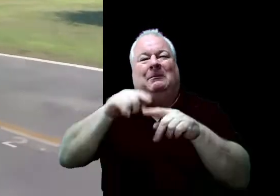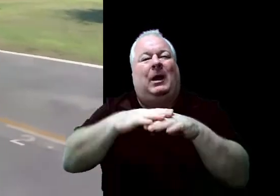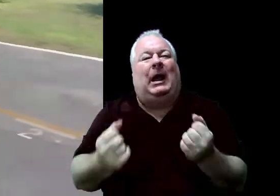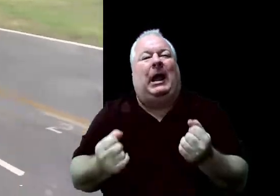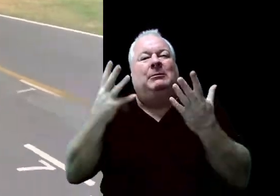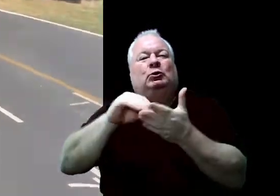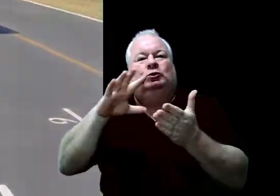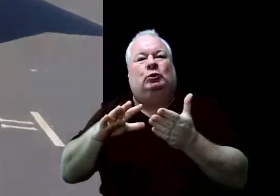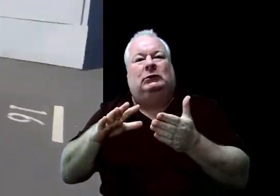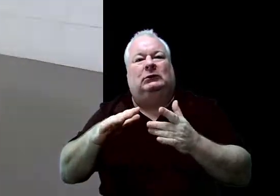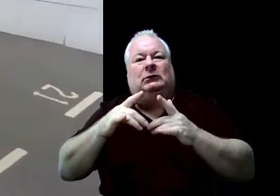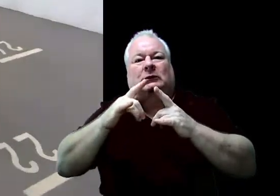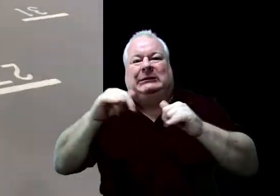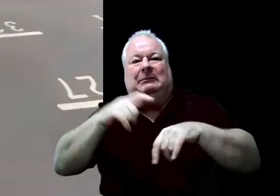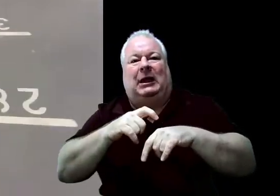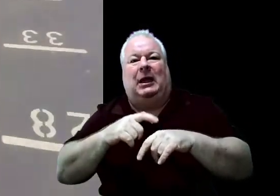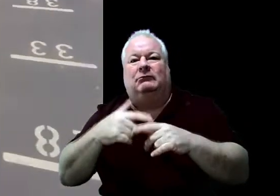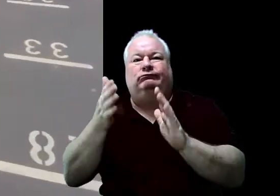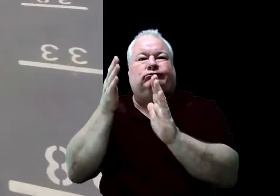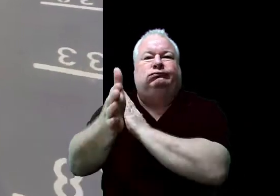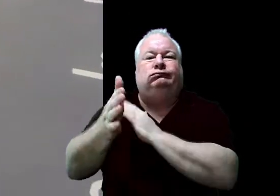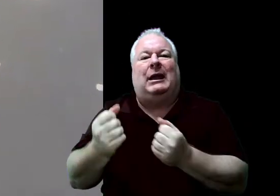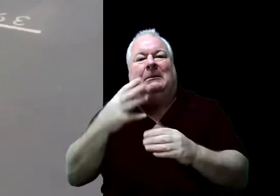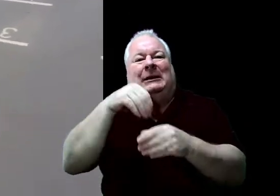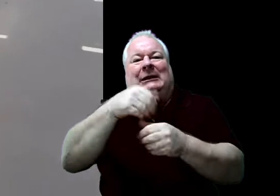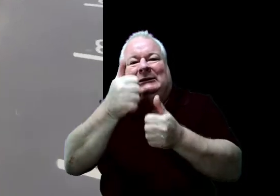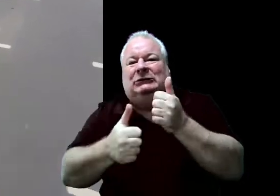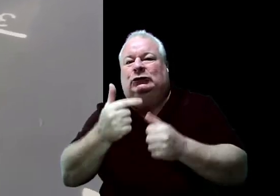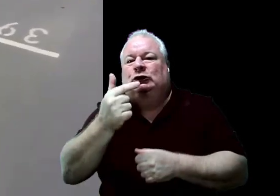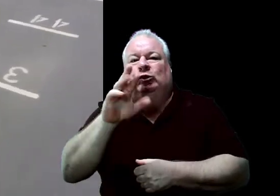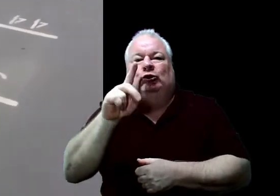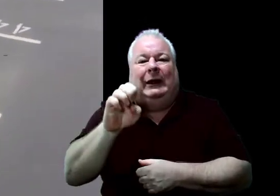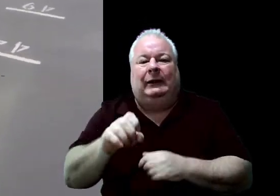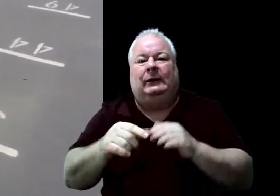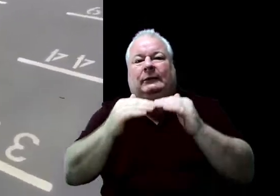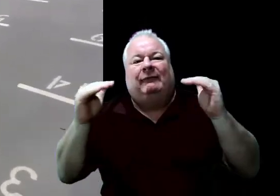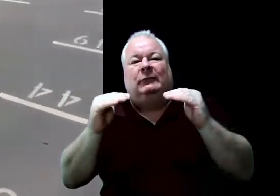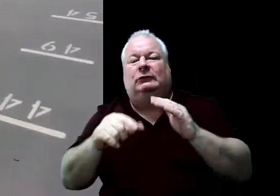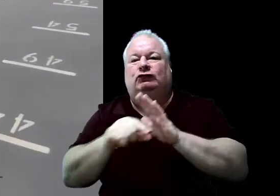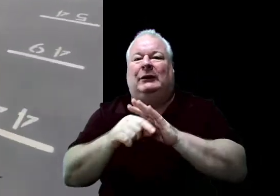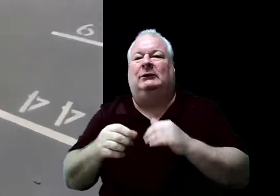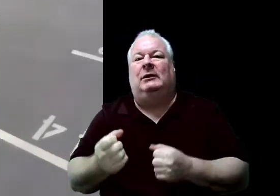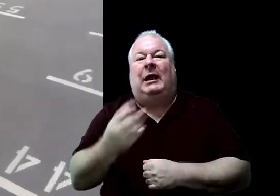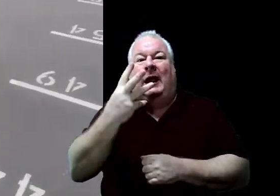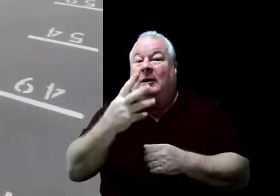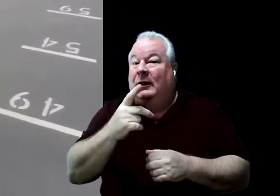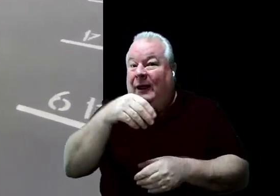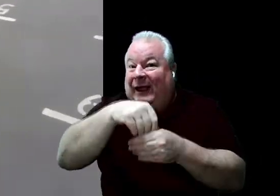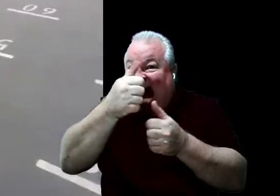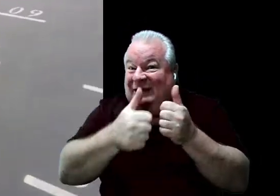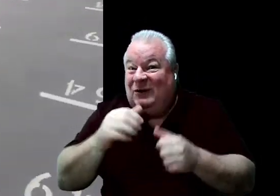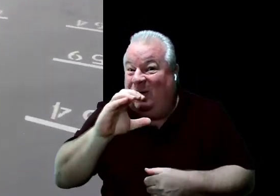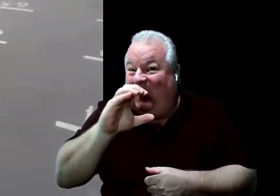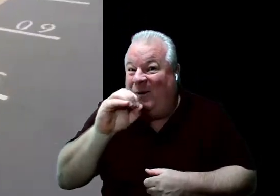how many students are in each grade level and how many students are in each cohort.